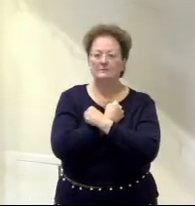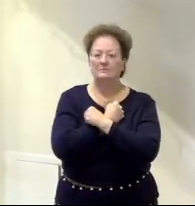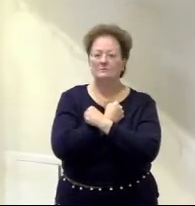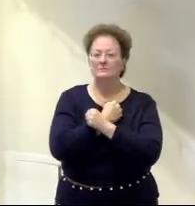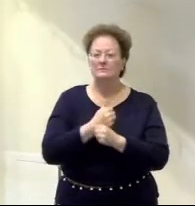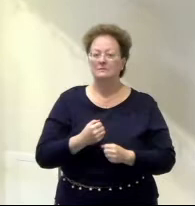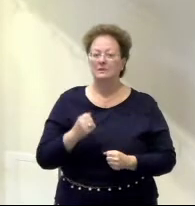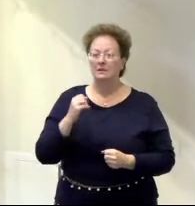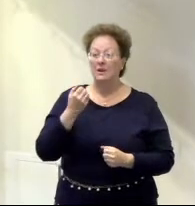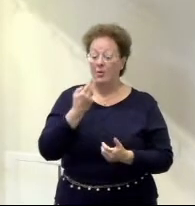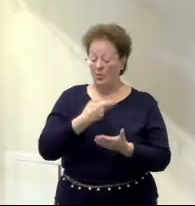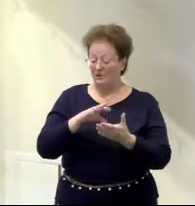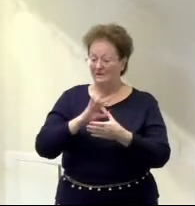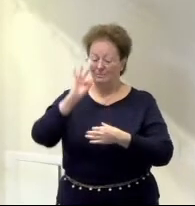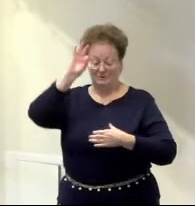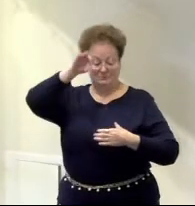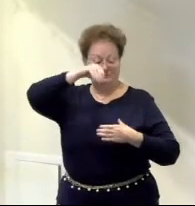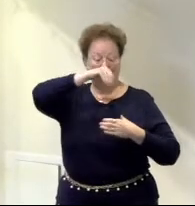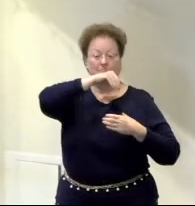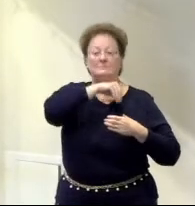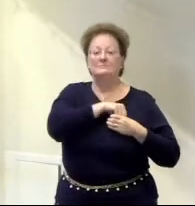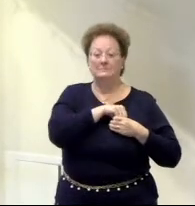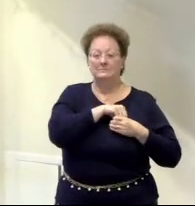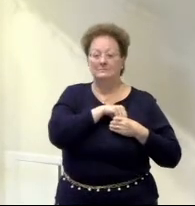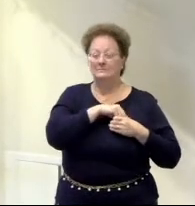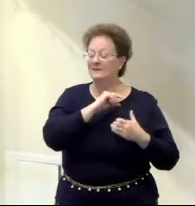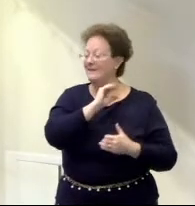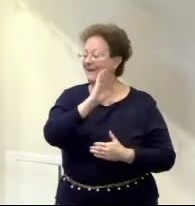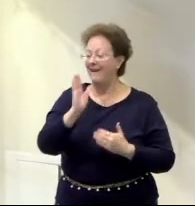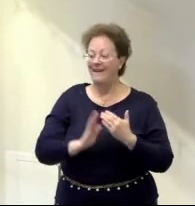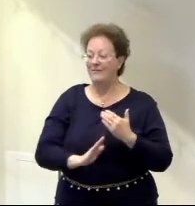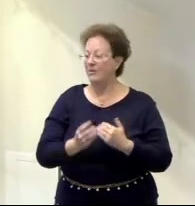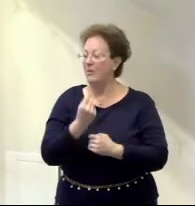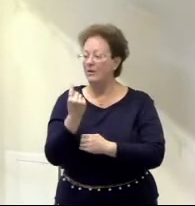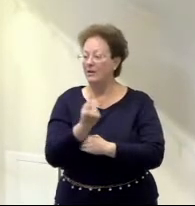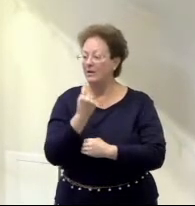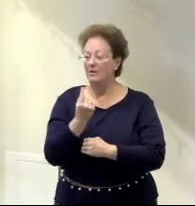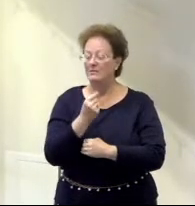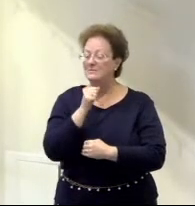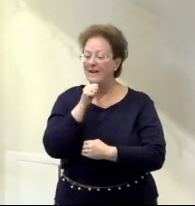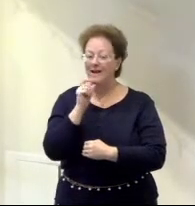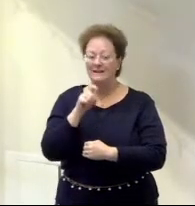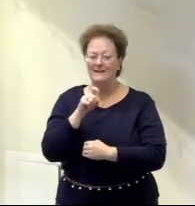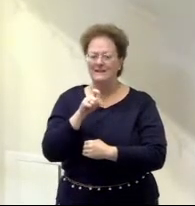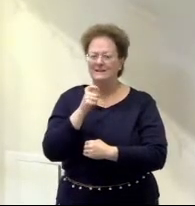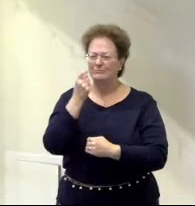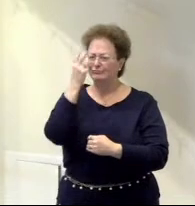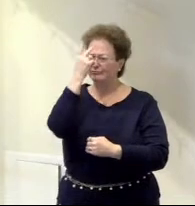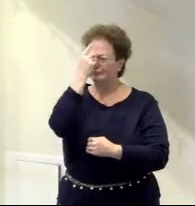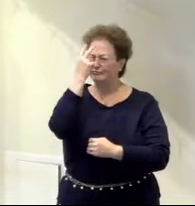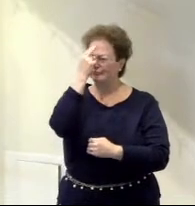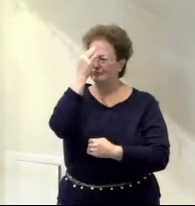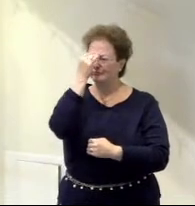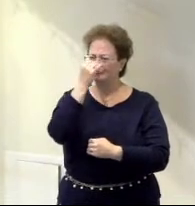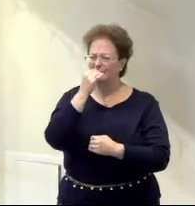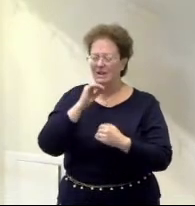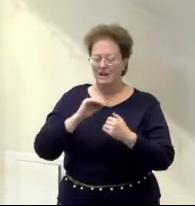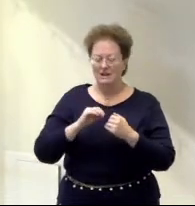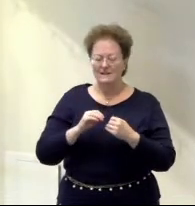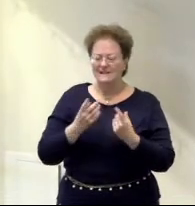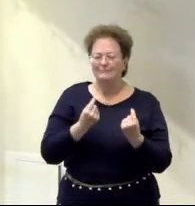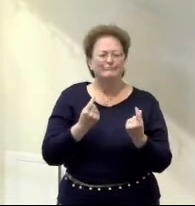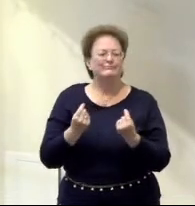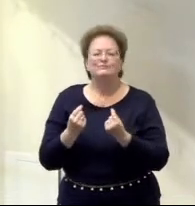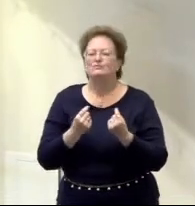empowered by the Holy Spirit. So that means you're never alone and you never have to figure out how to manage life in this